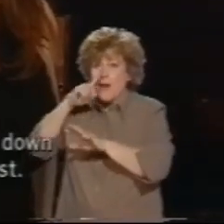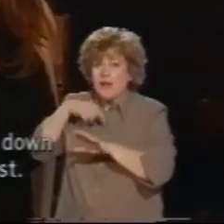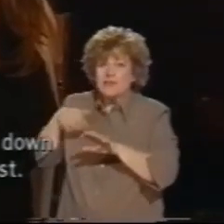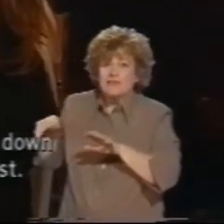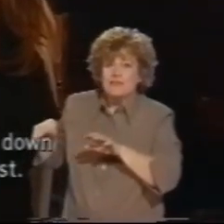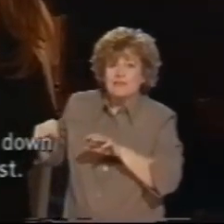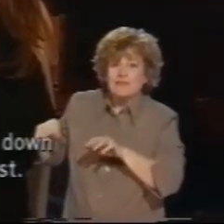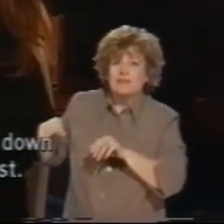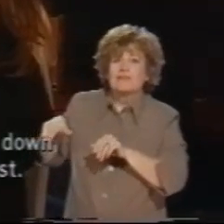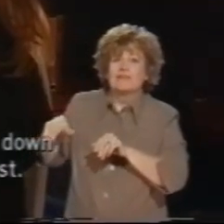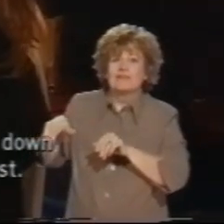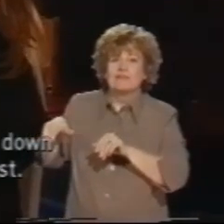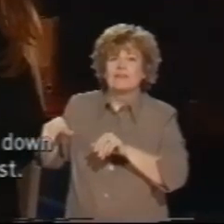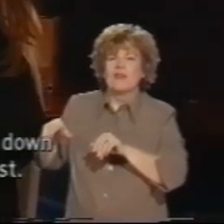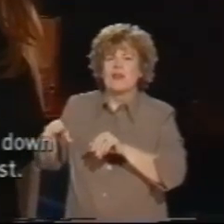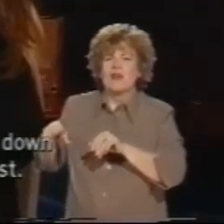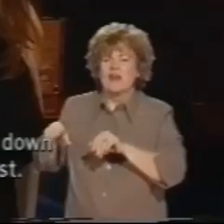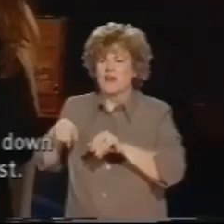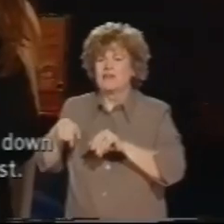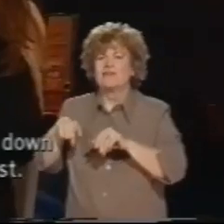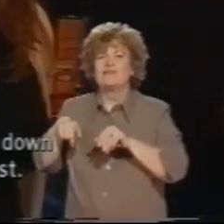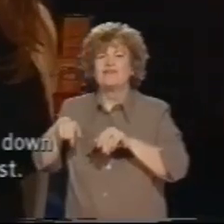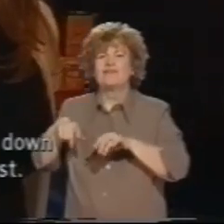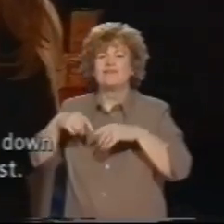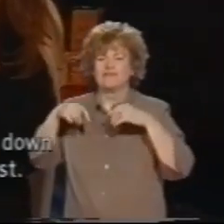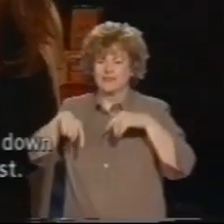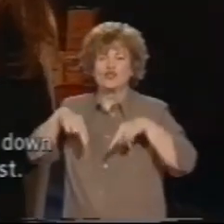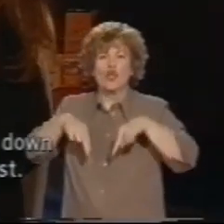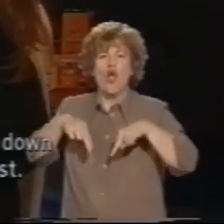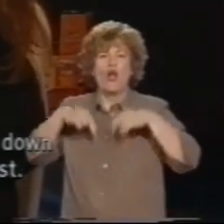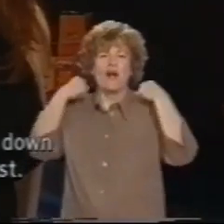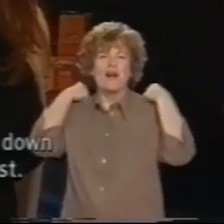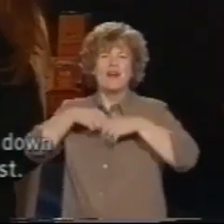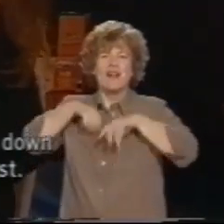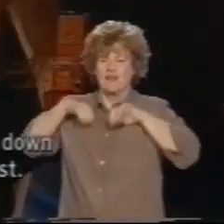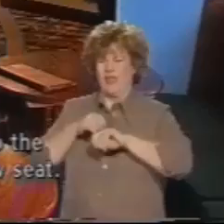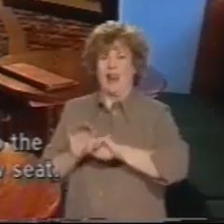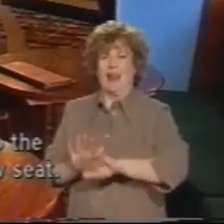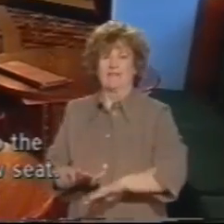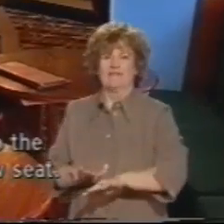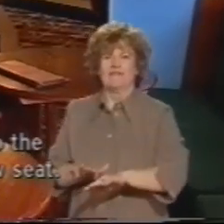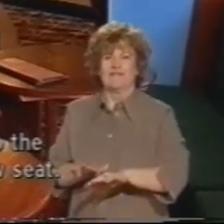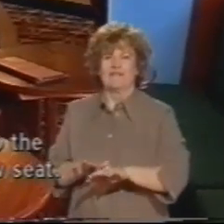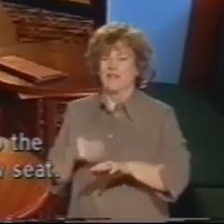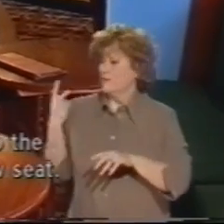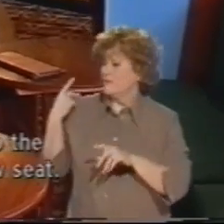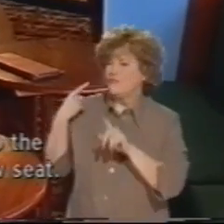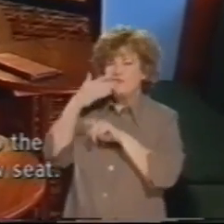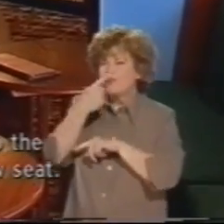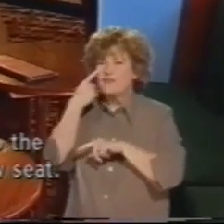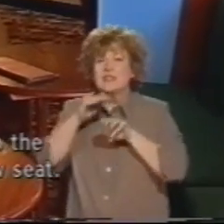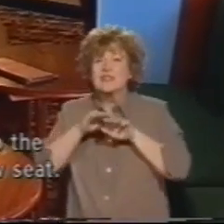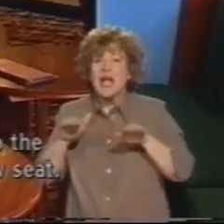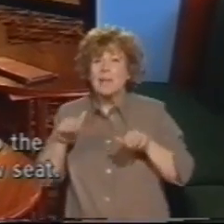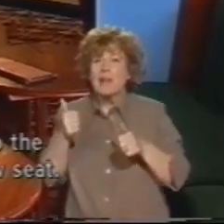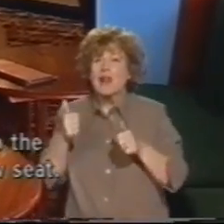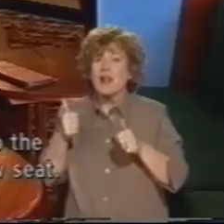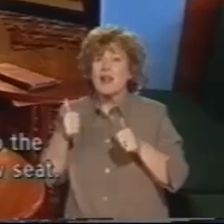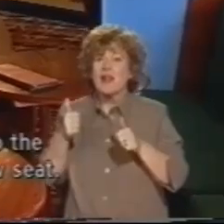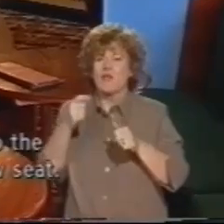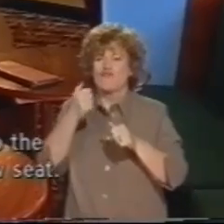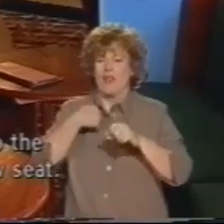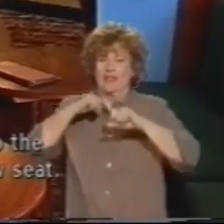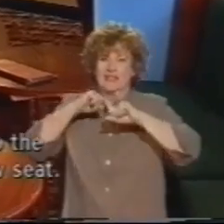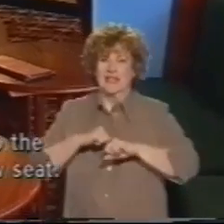and put Ellen's harness down and just we'll find a table first. And preferably with my back to the